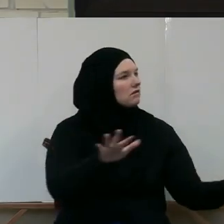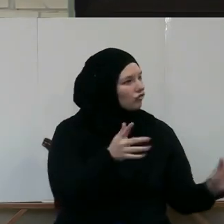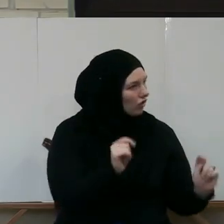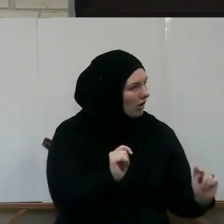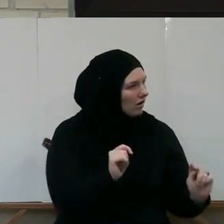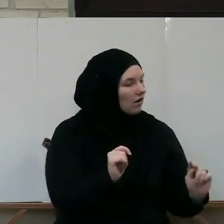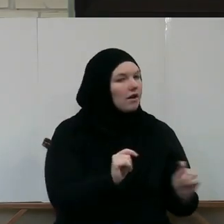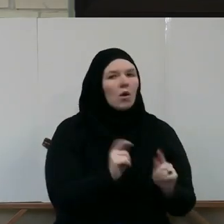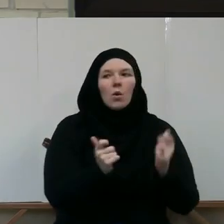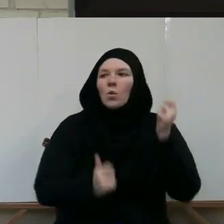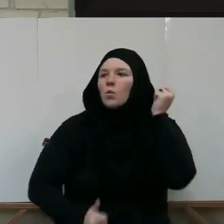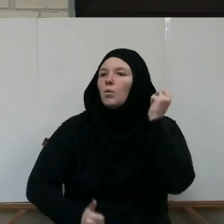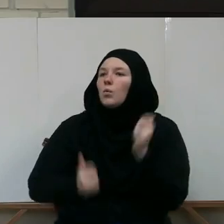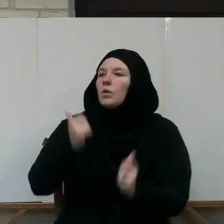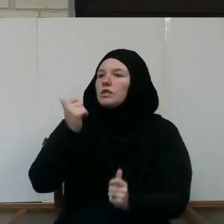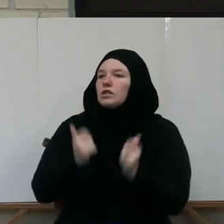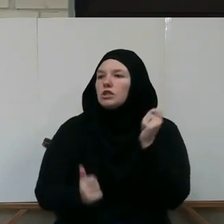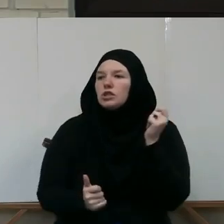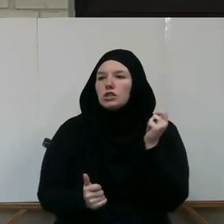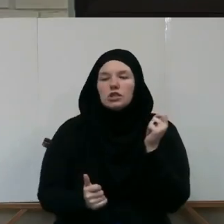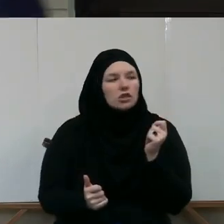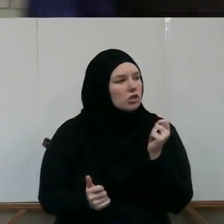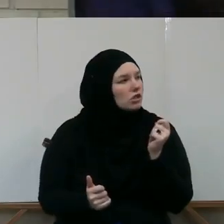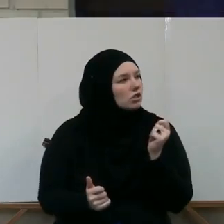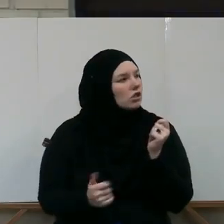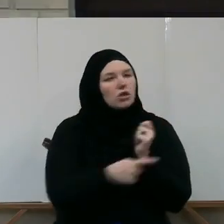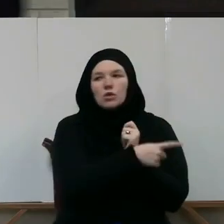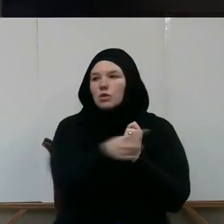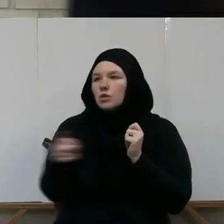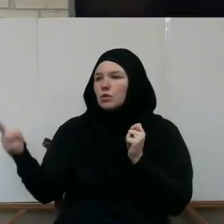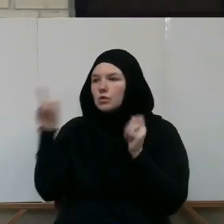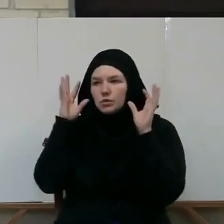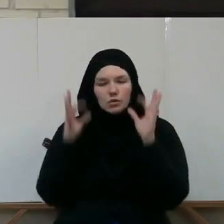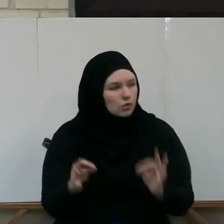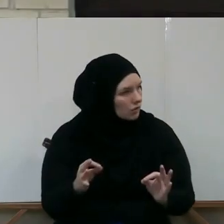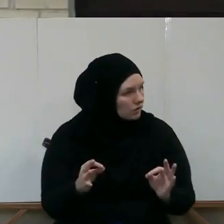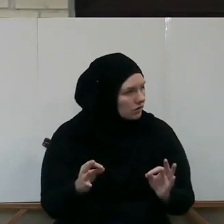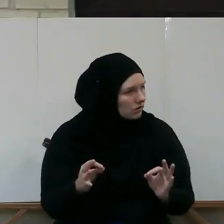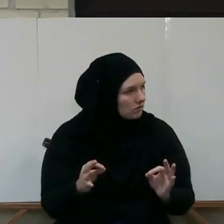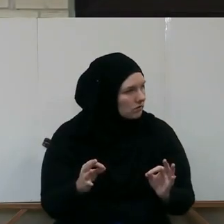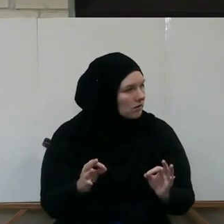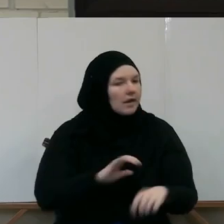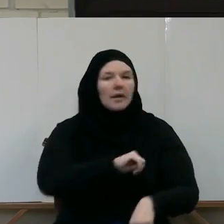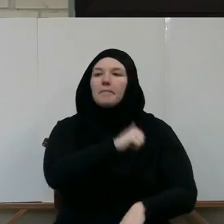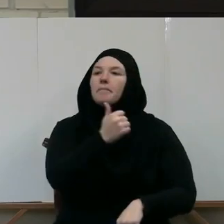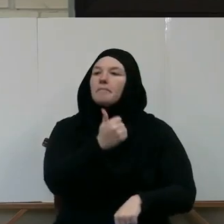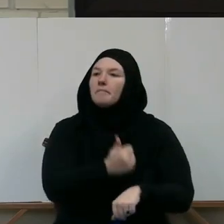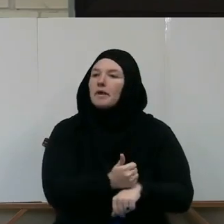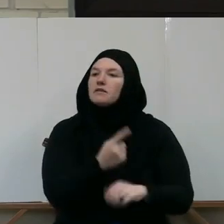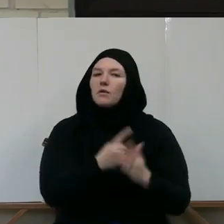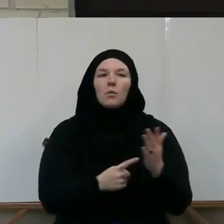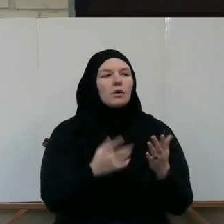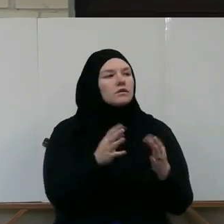Which one do you choose? It is based on what is truly